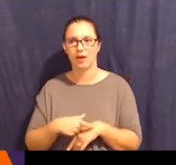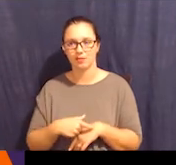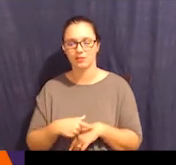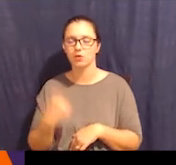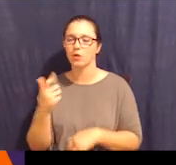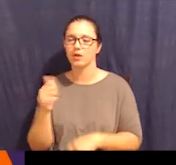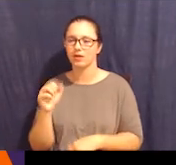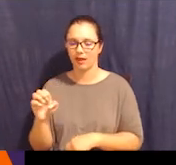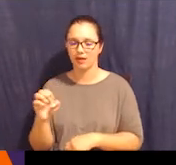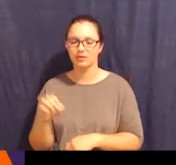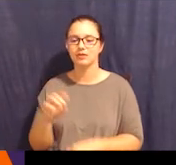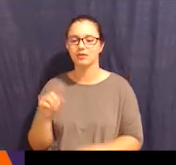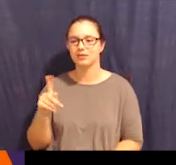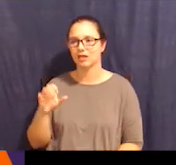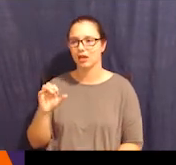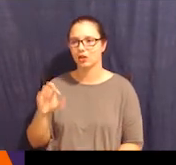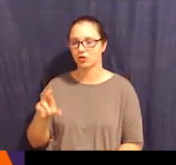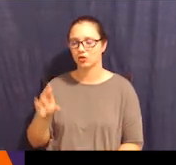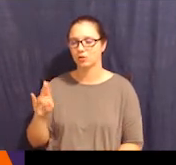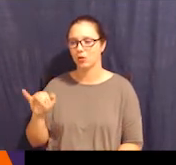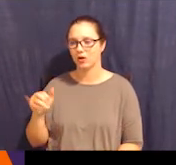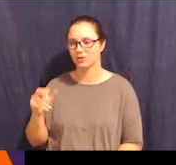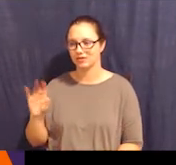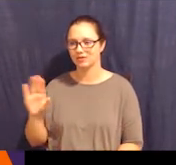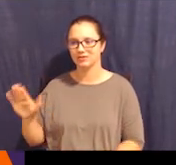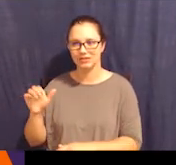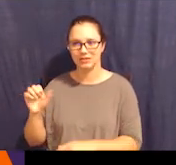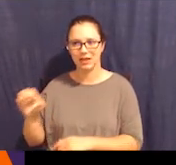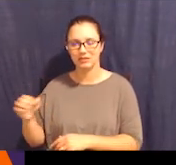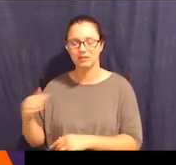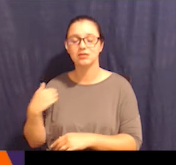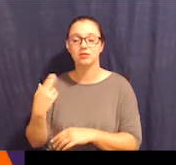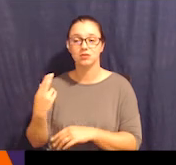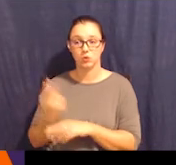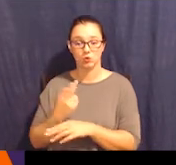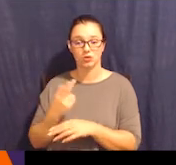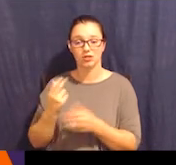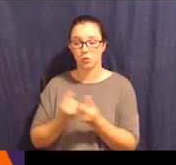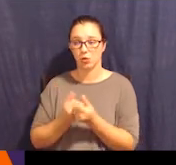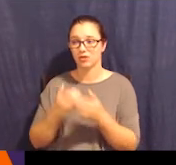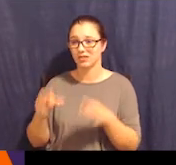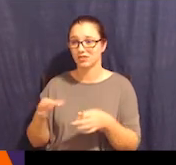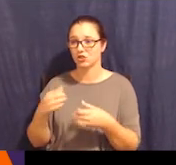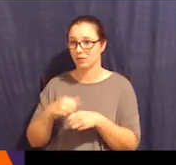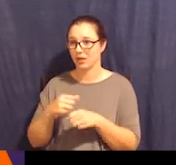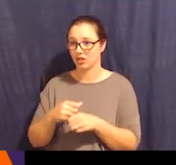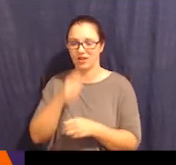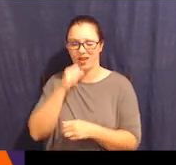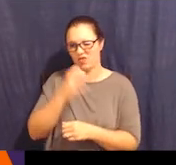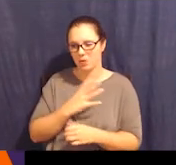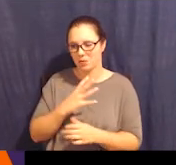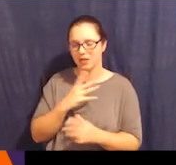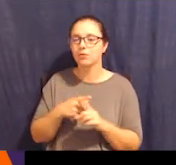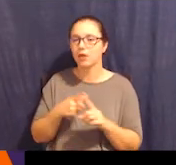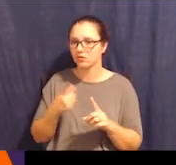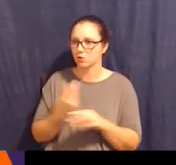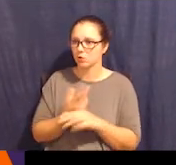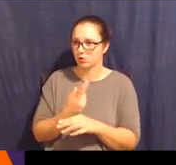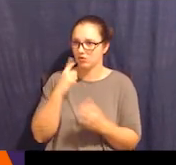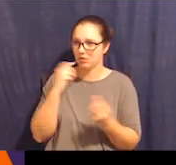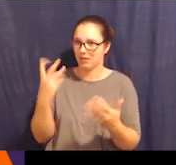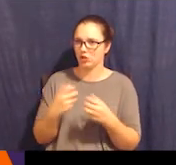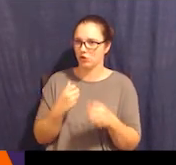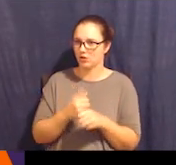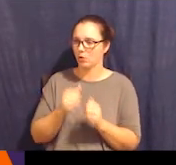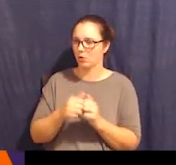had been using supported decision making informally for years with his, with his mom and his sisters. And then we were able to show the judge, listen,